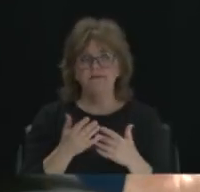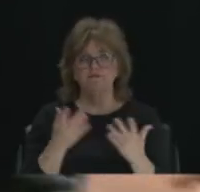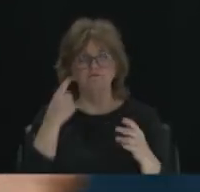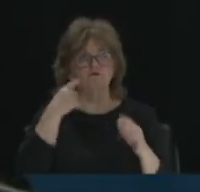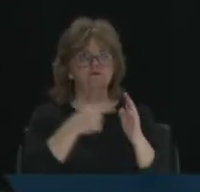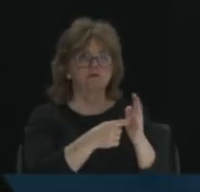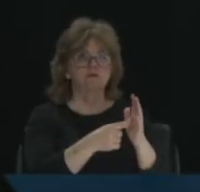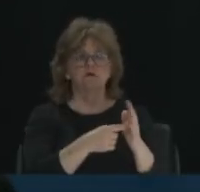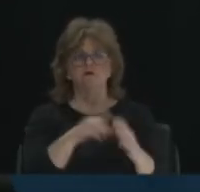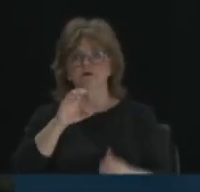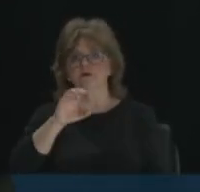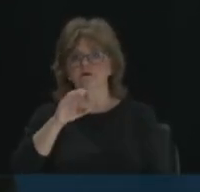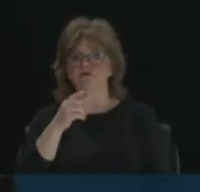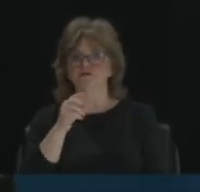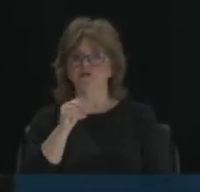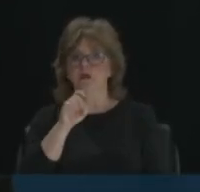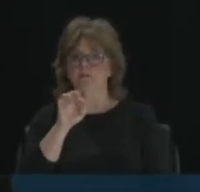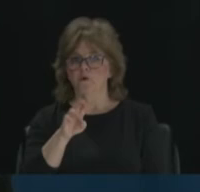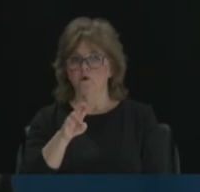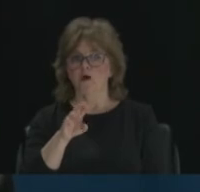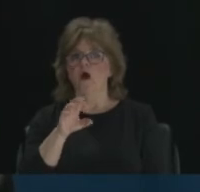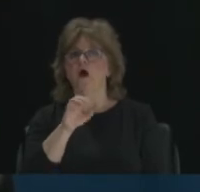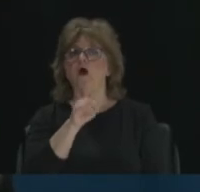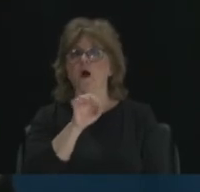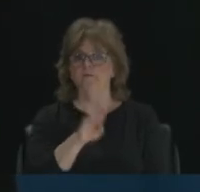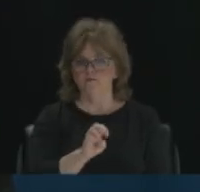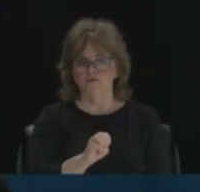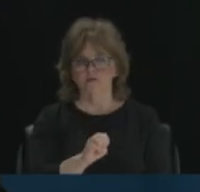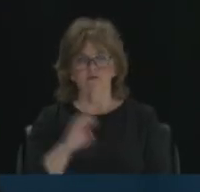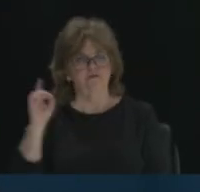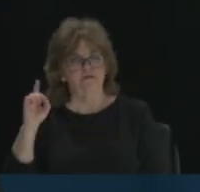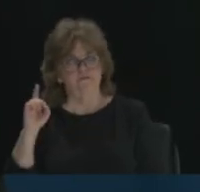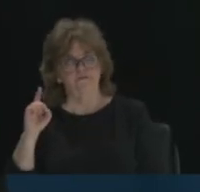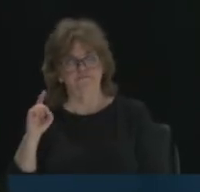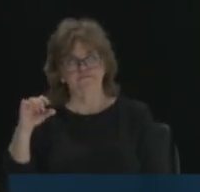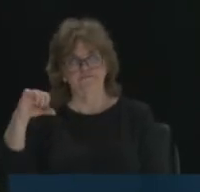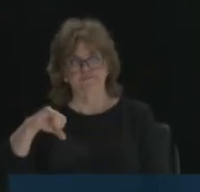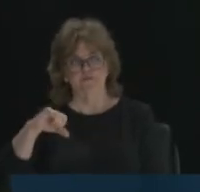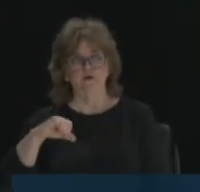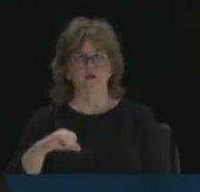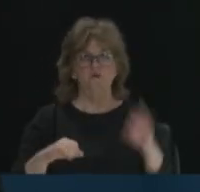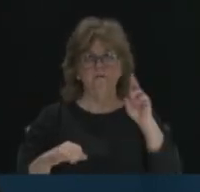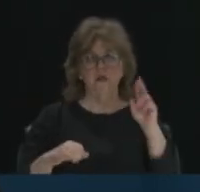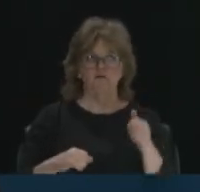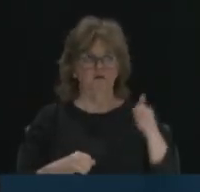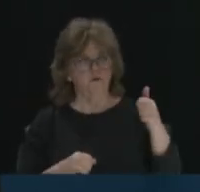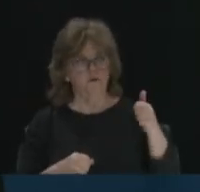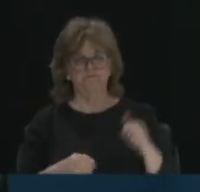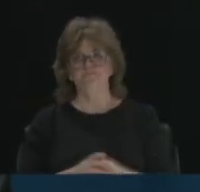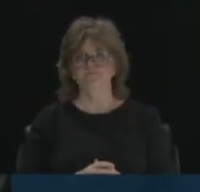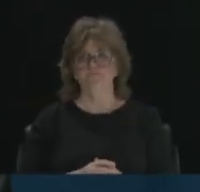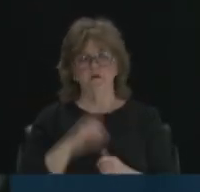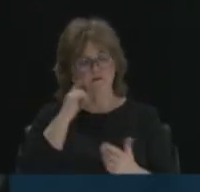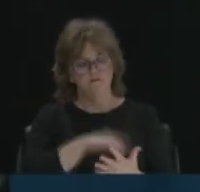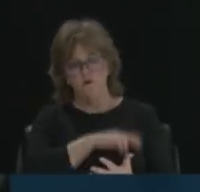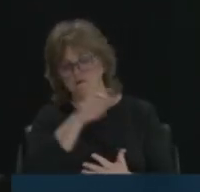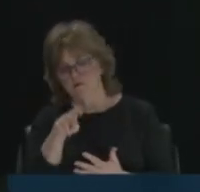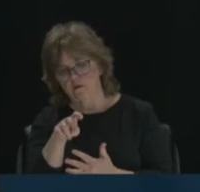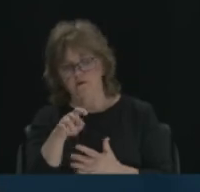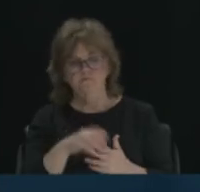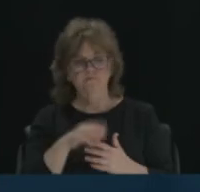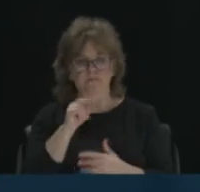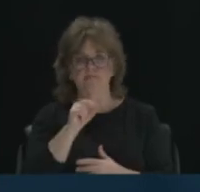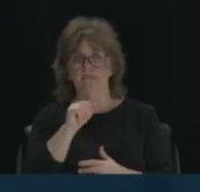Commerce, the Democrats are going to score bad on that, and the Republicans are going to score good. If you go to the NAACP scorecard,